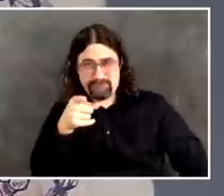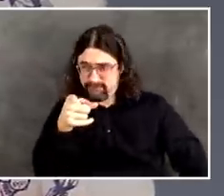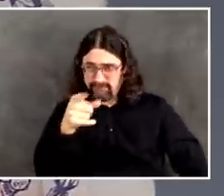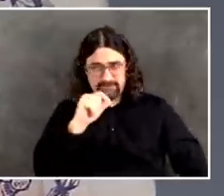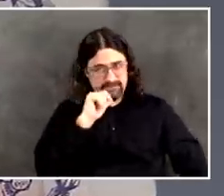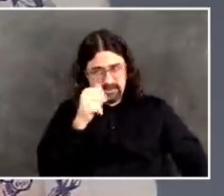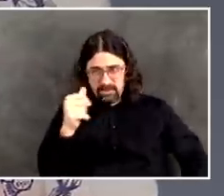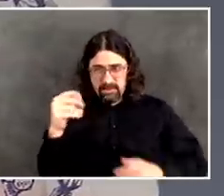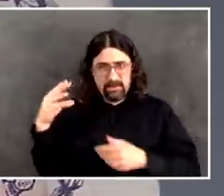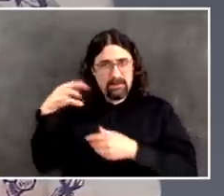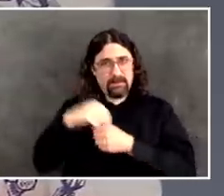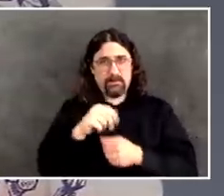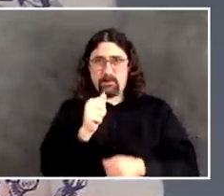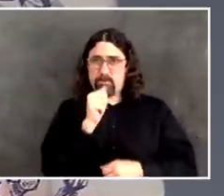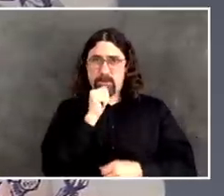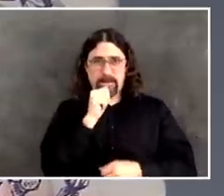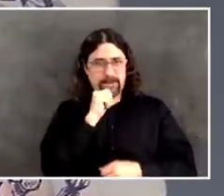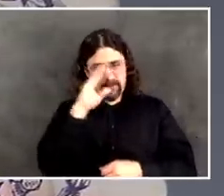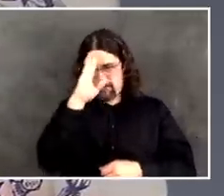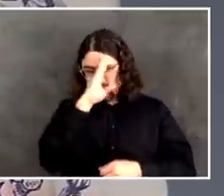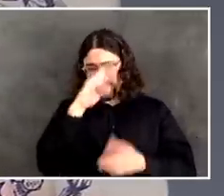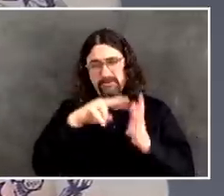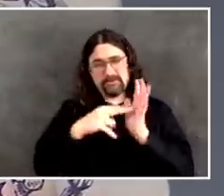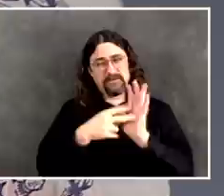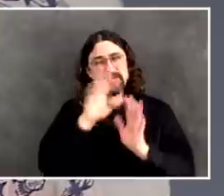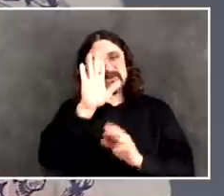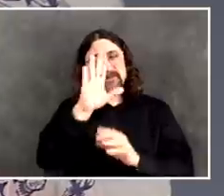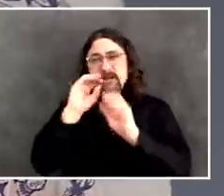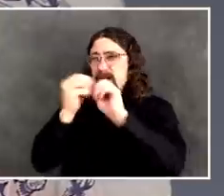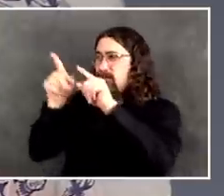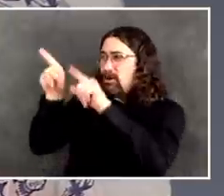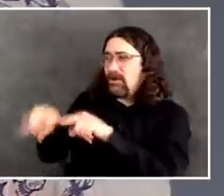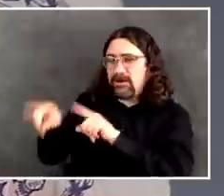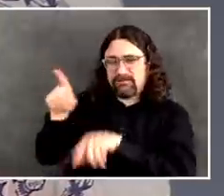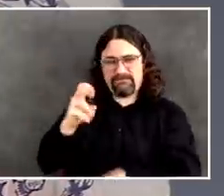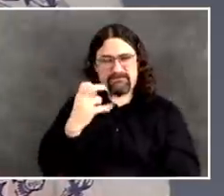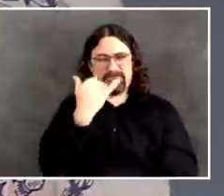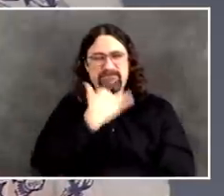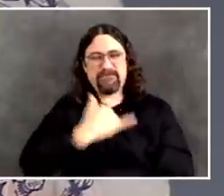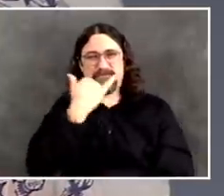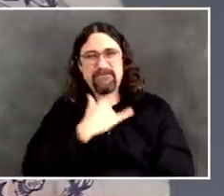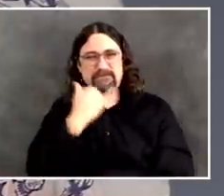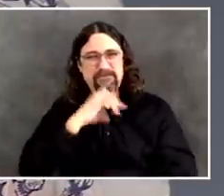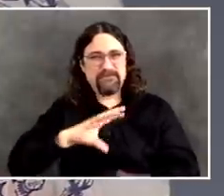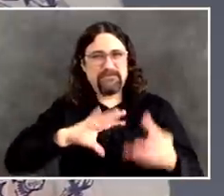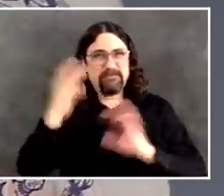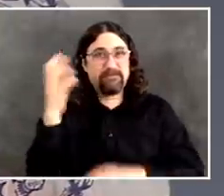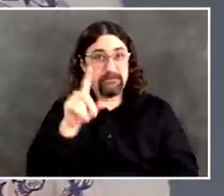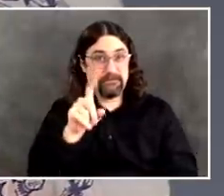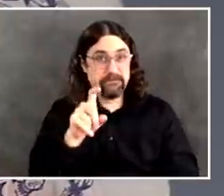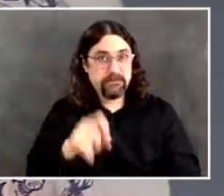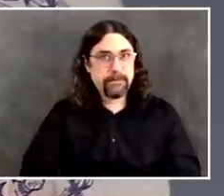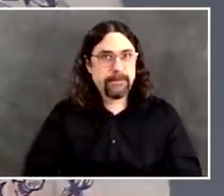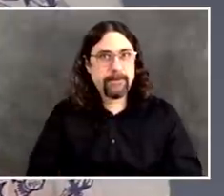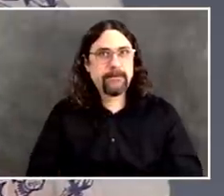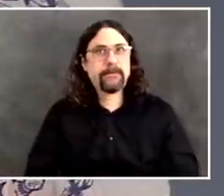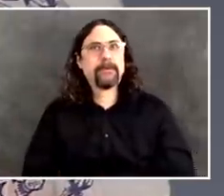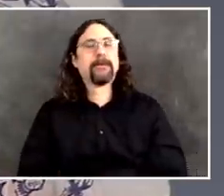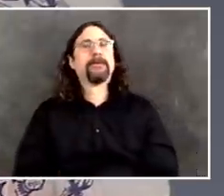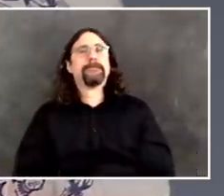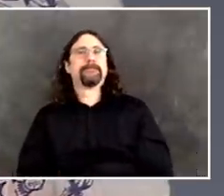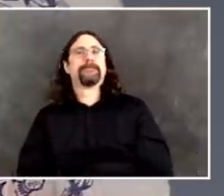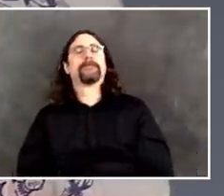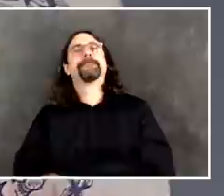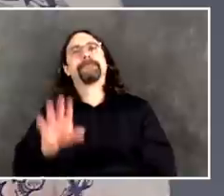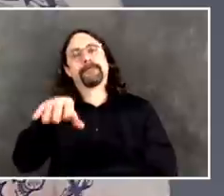Yeah, Sydney, again, I understand you're going to always look at it from that perspective, which is obvious and necessary. I think the way to think about